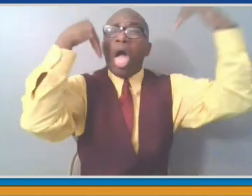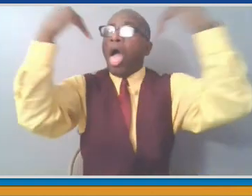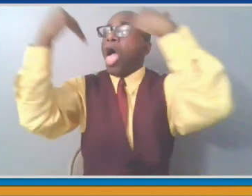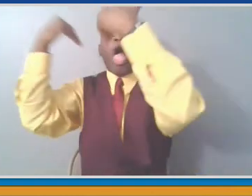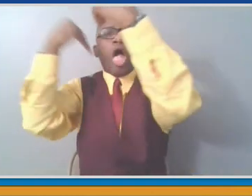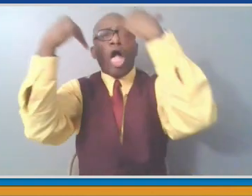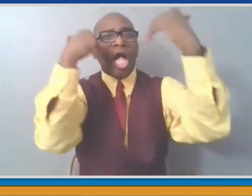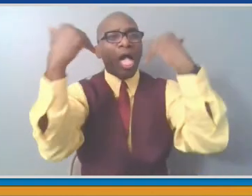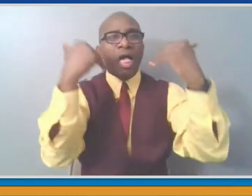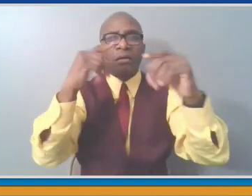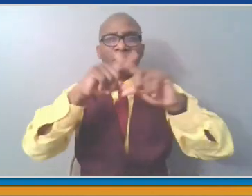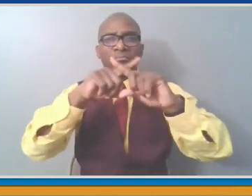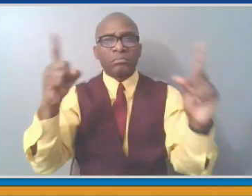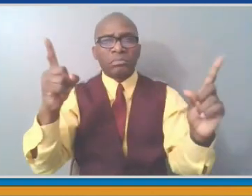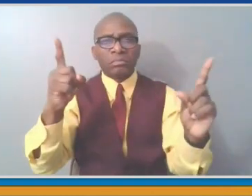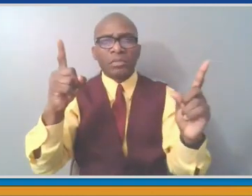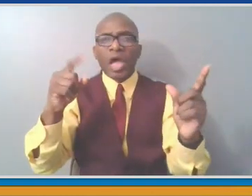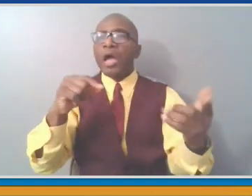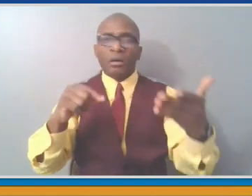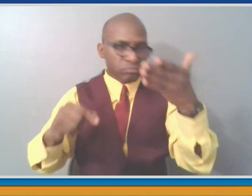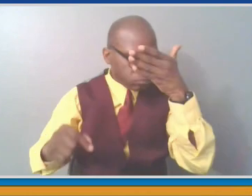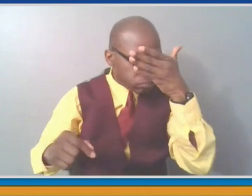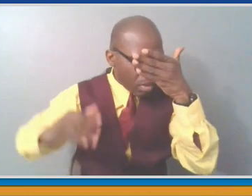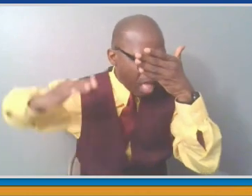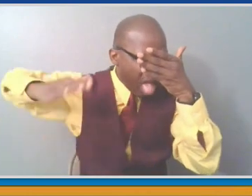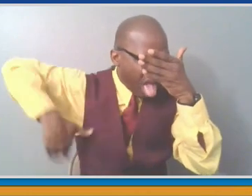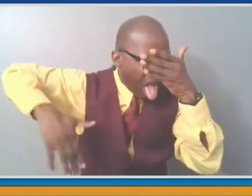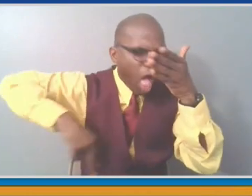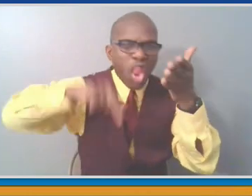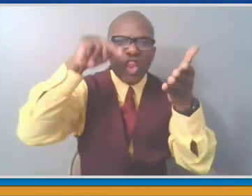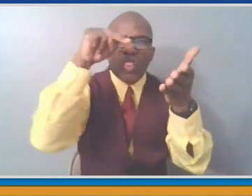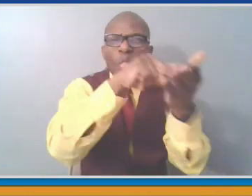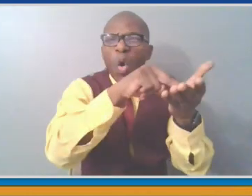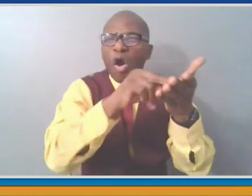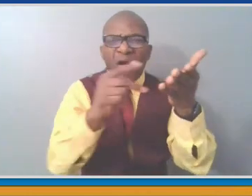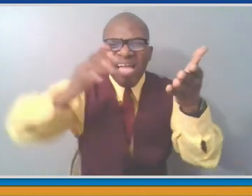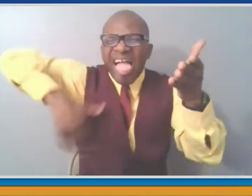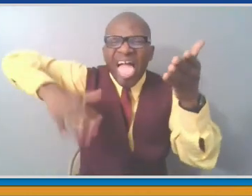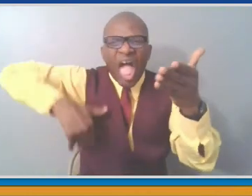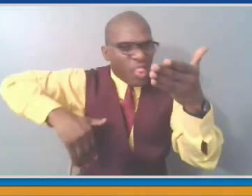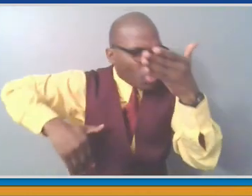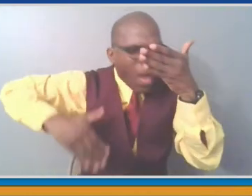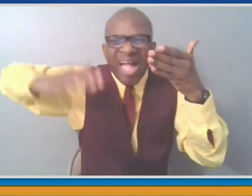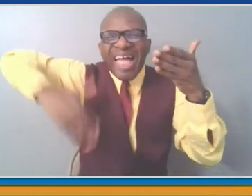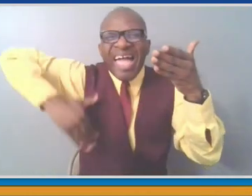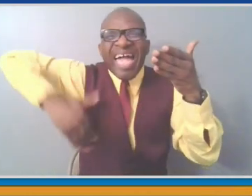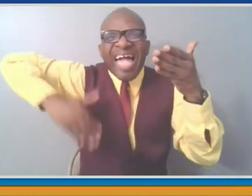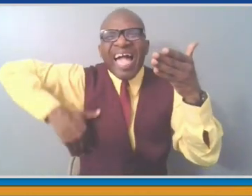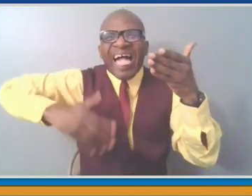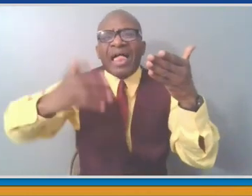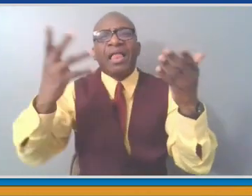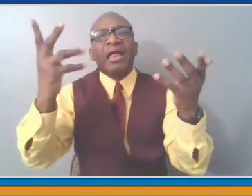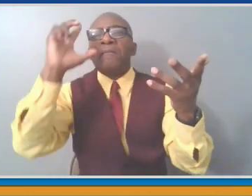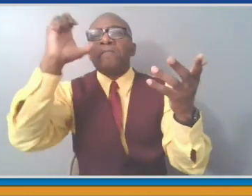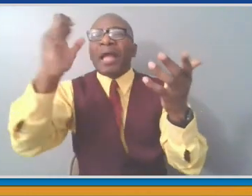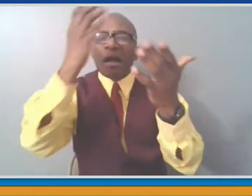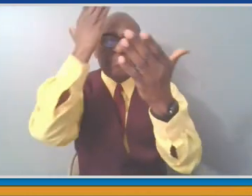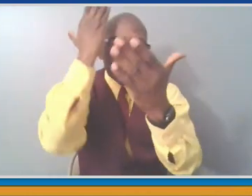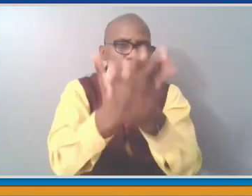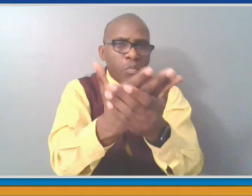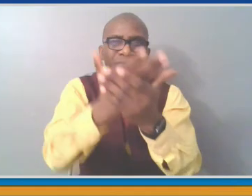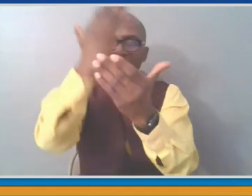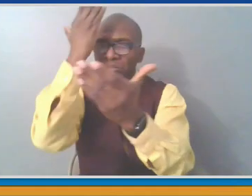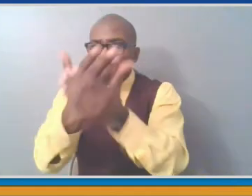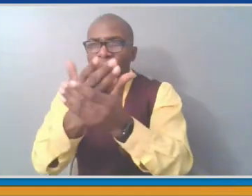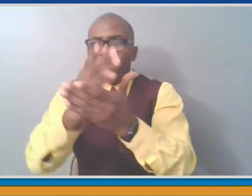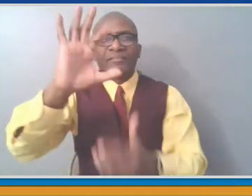And hopefully we'll be able to persuade enough Americans that we do reach herd immunity. We will get ourselves through this pandemic. And then I think the mayor and